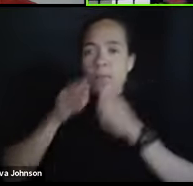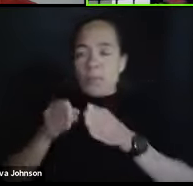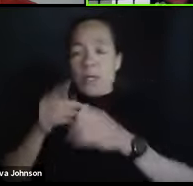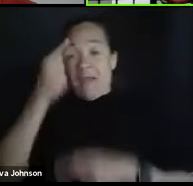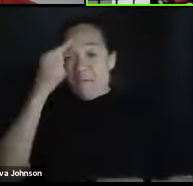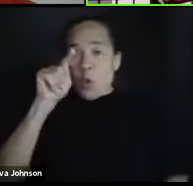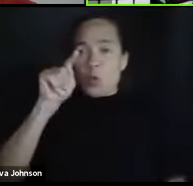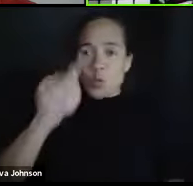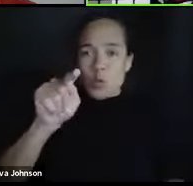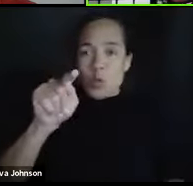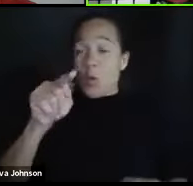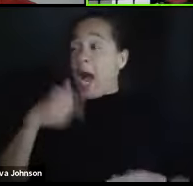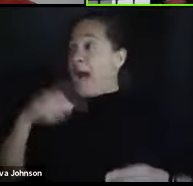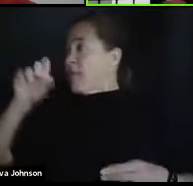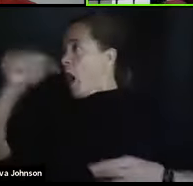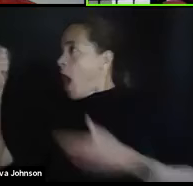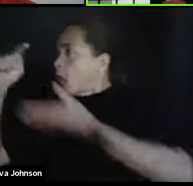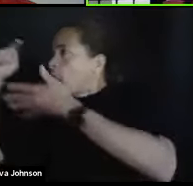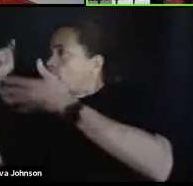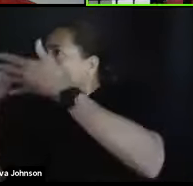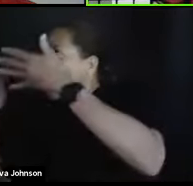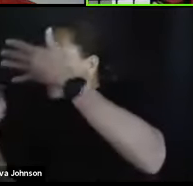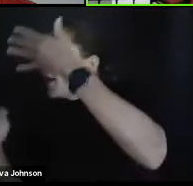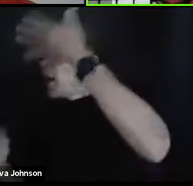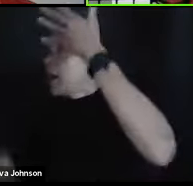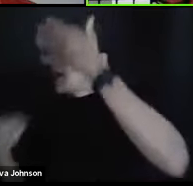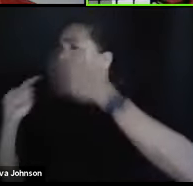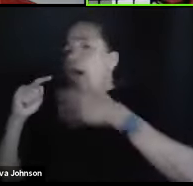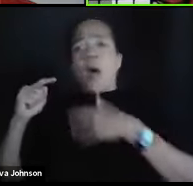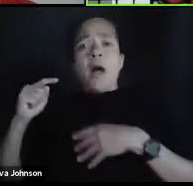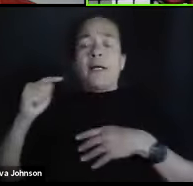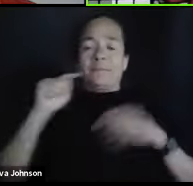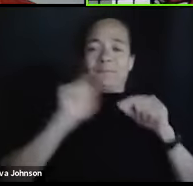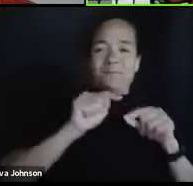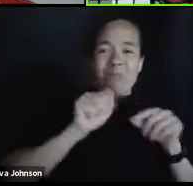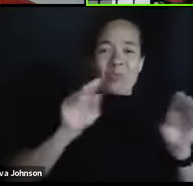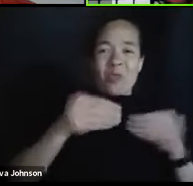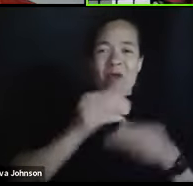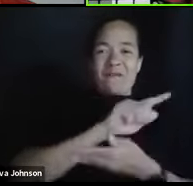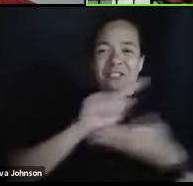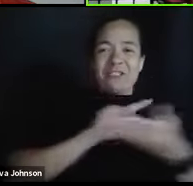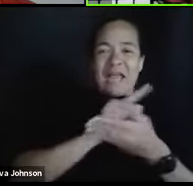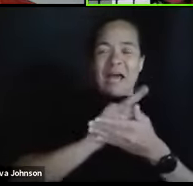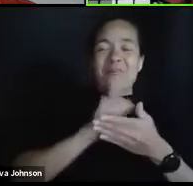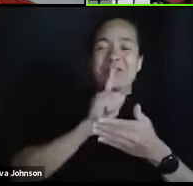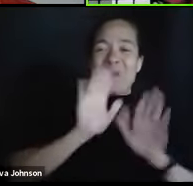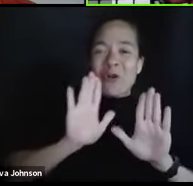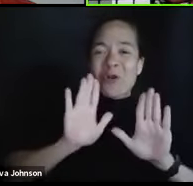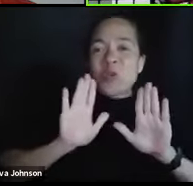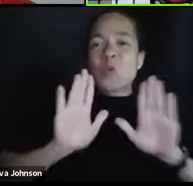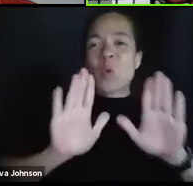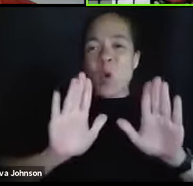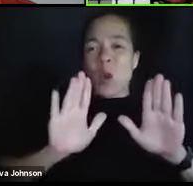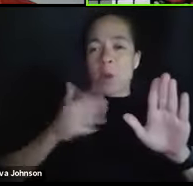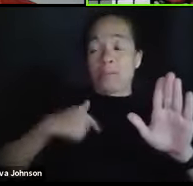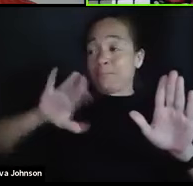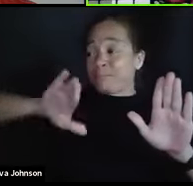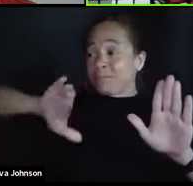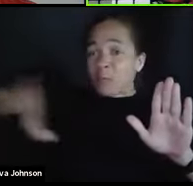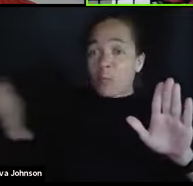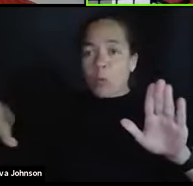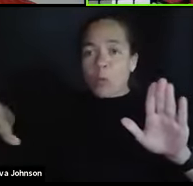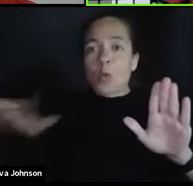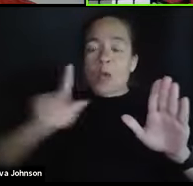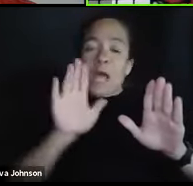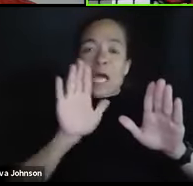have to do, no matter what else is on my calendar, office hours are your time, your time